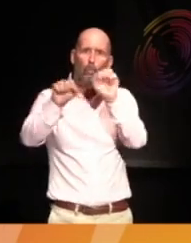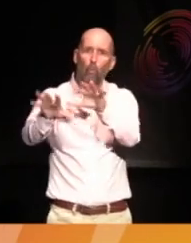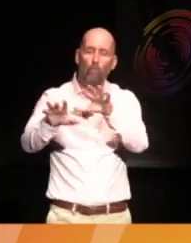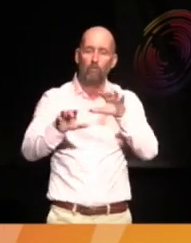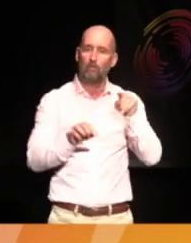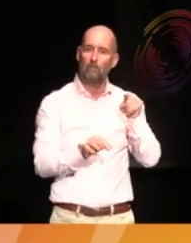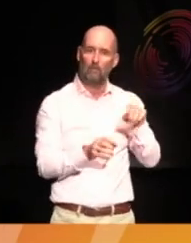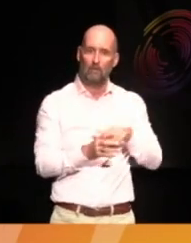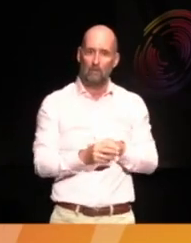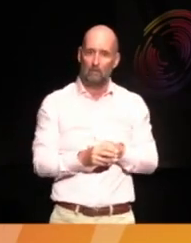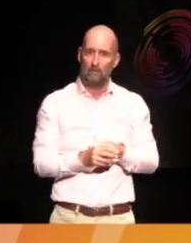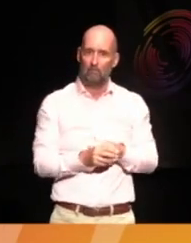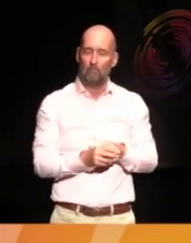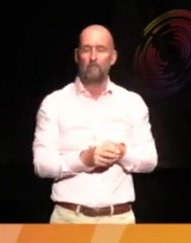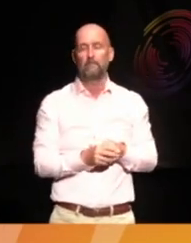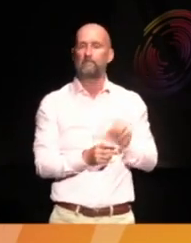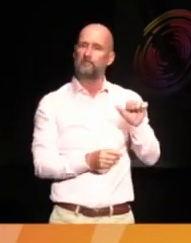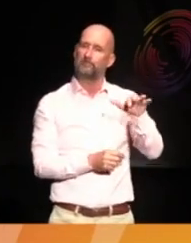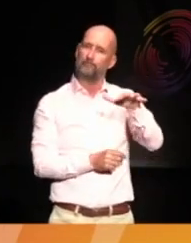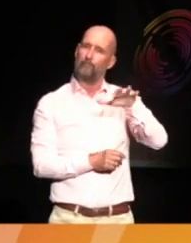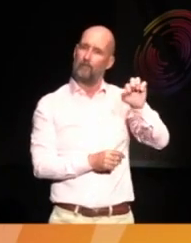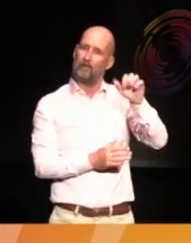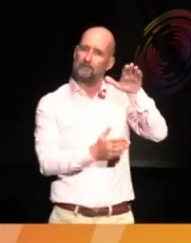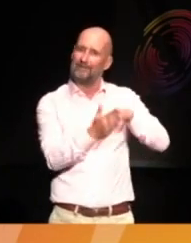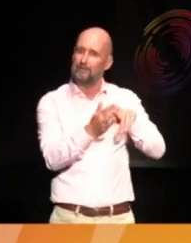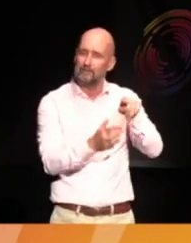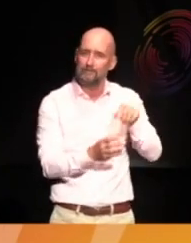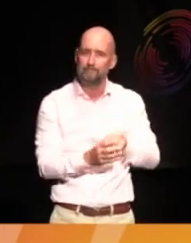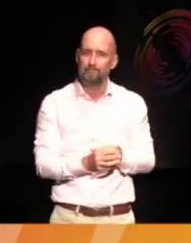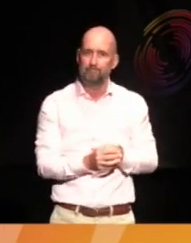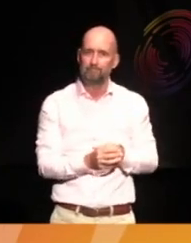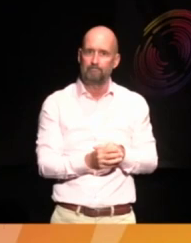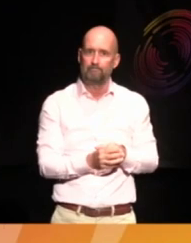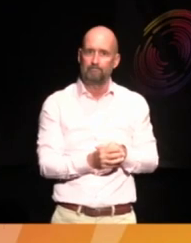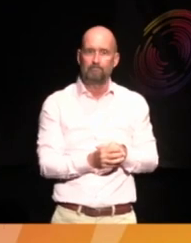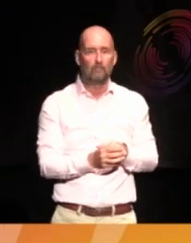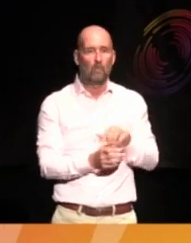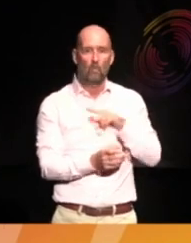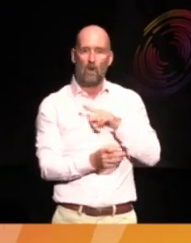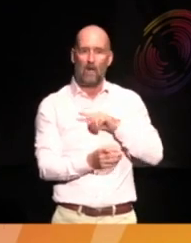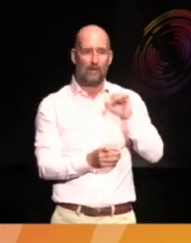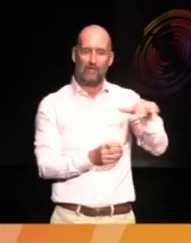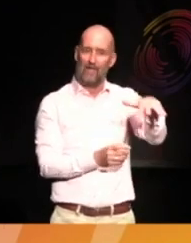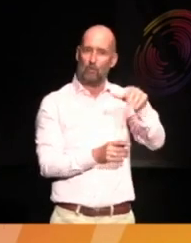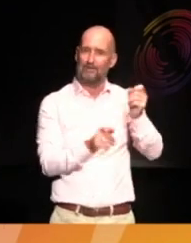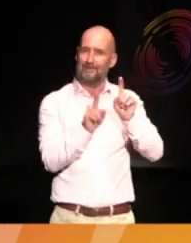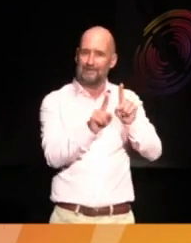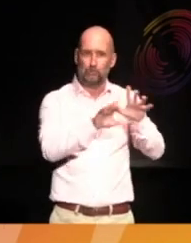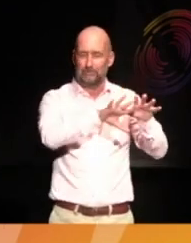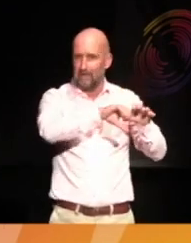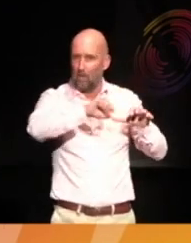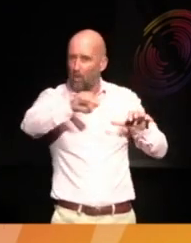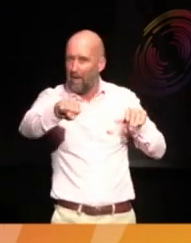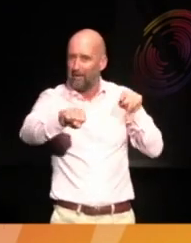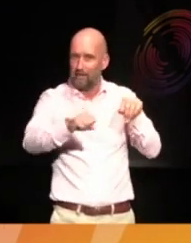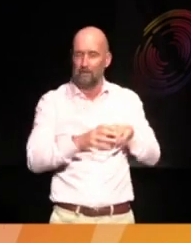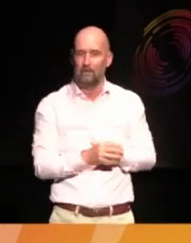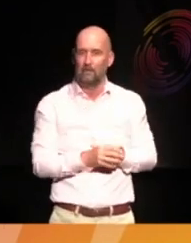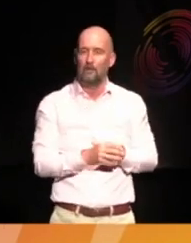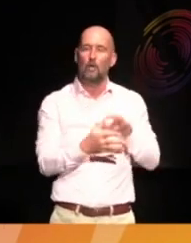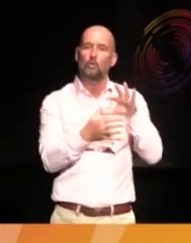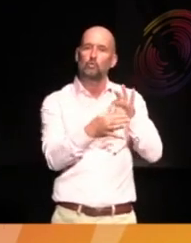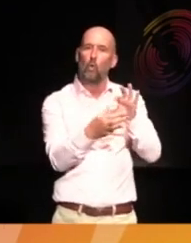of, like, paraphernalia objects or some kind of t-shirts that were taken away from that space, but the real issues around our stories are